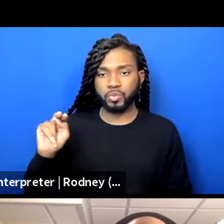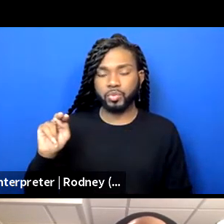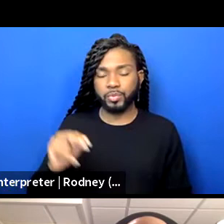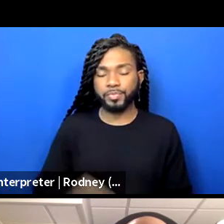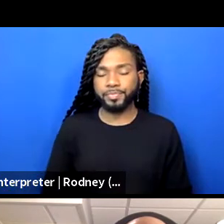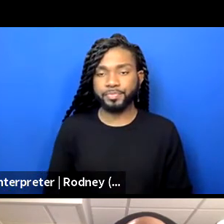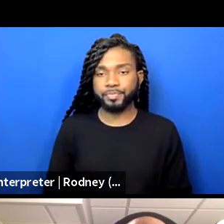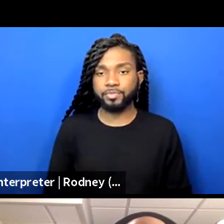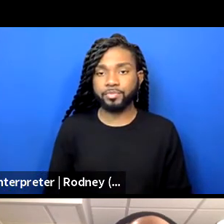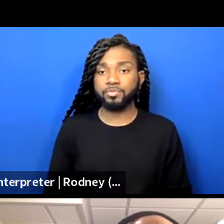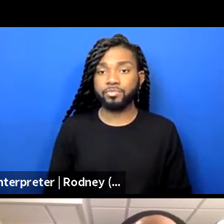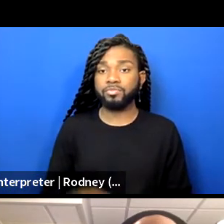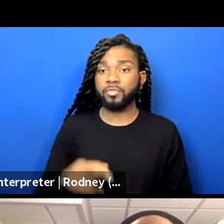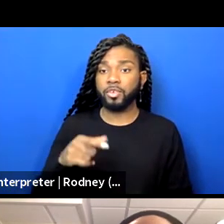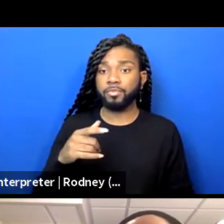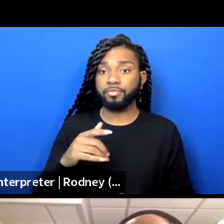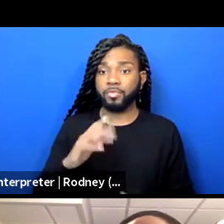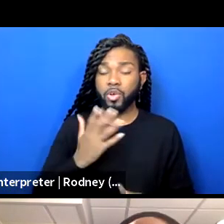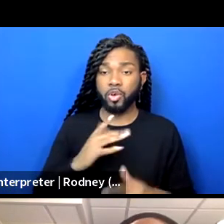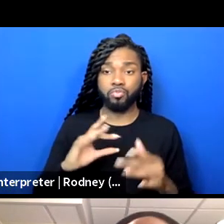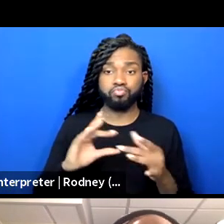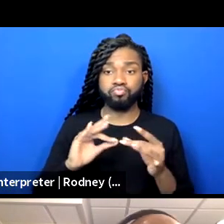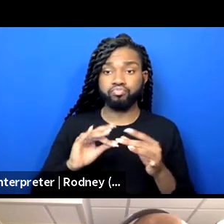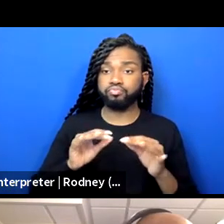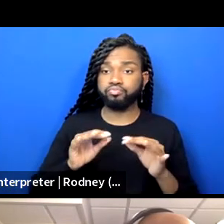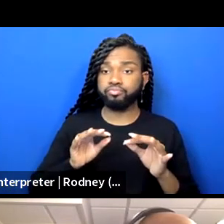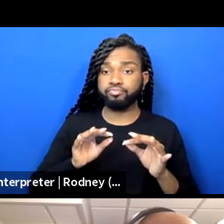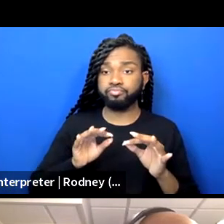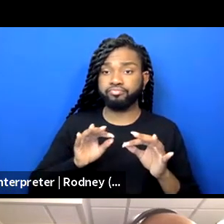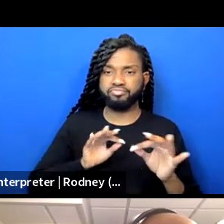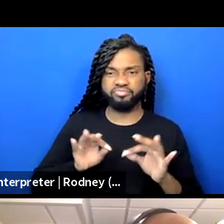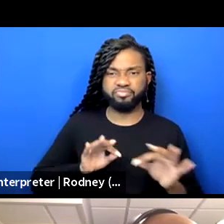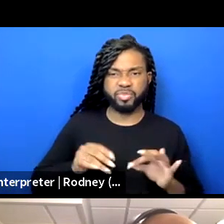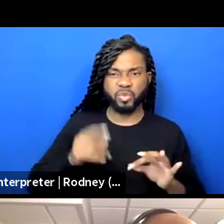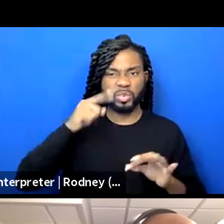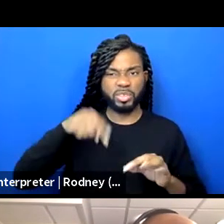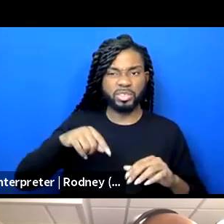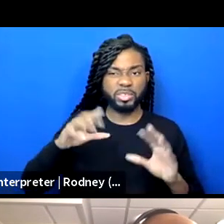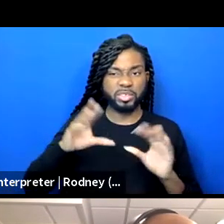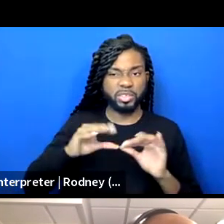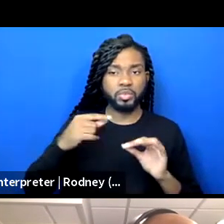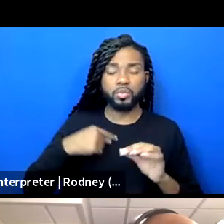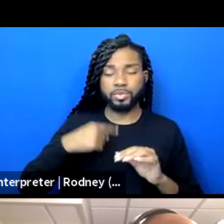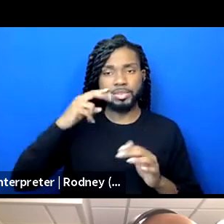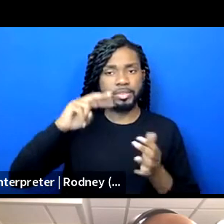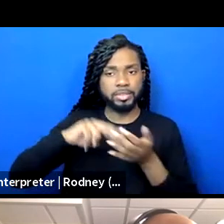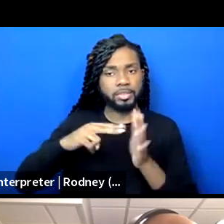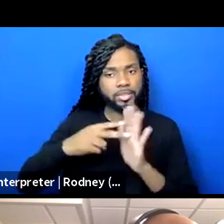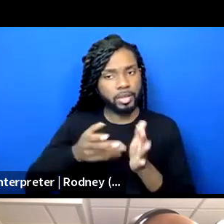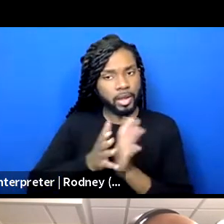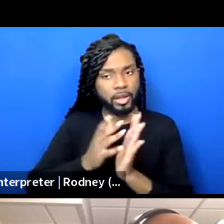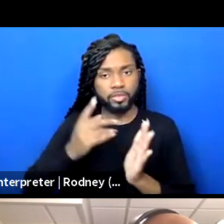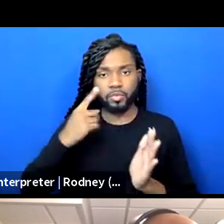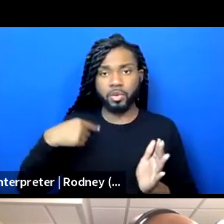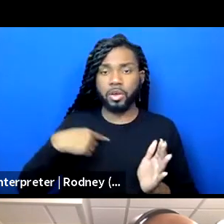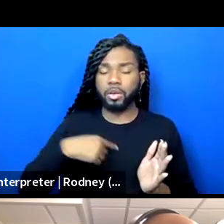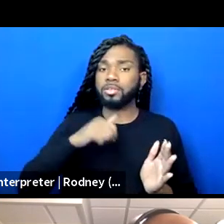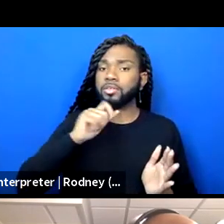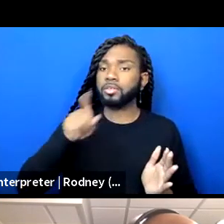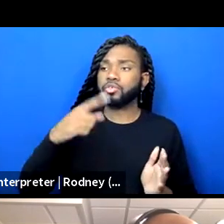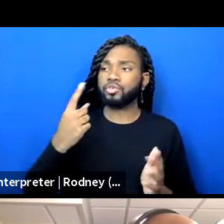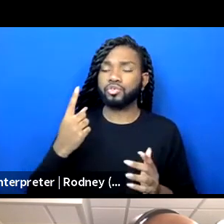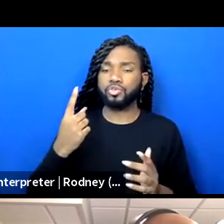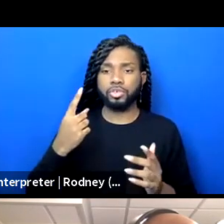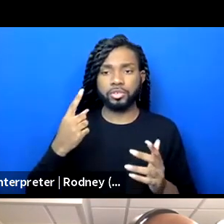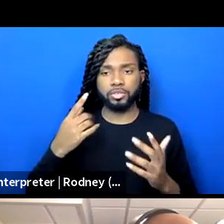this framing for our session, we very intentionally asked to like be able to not just, you